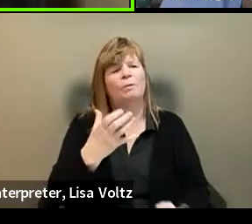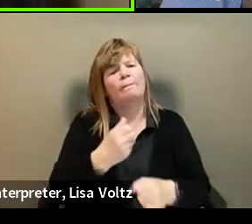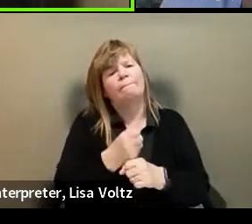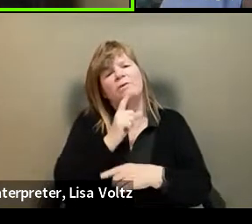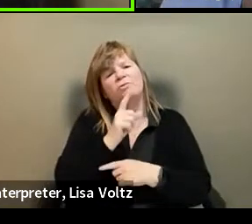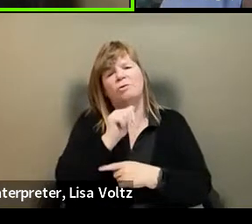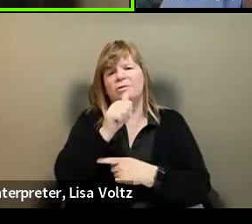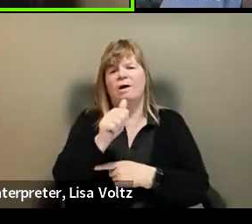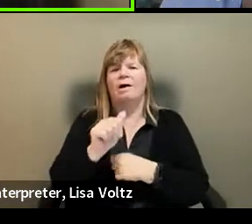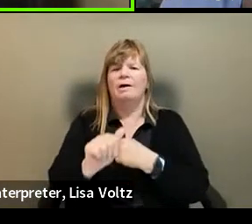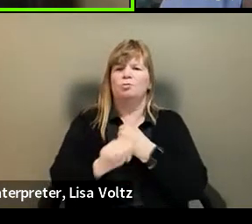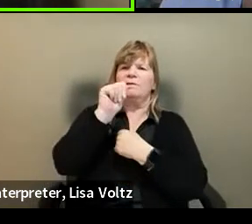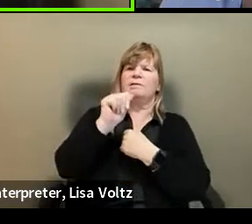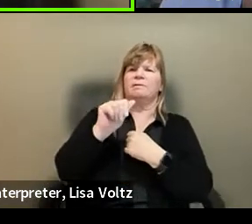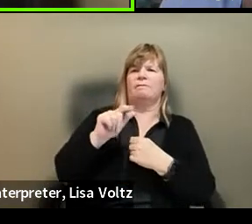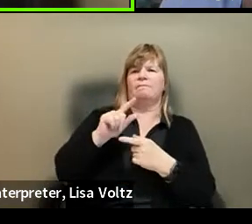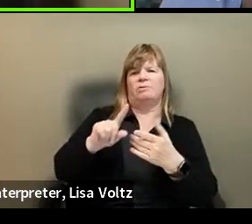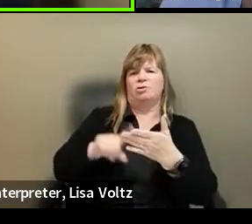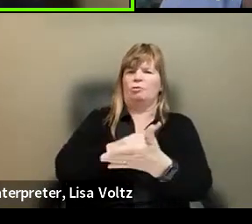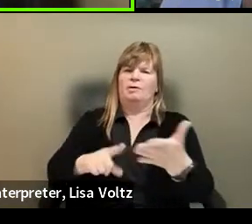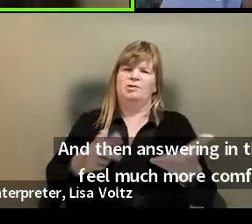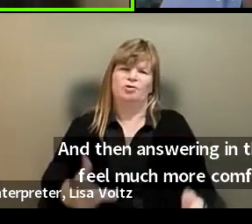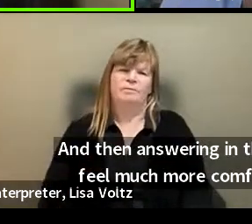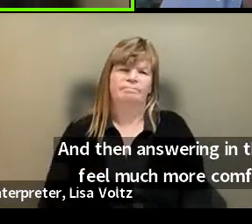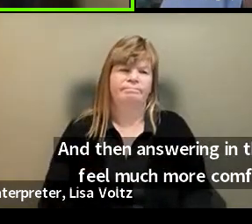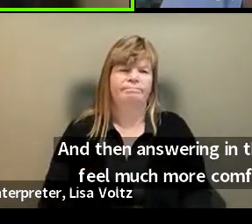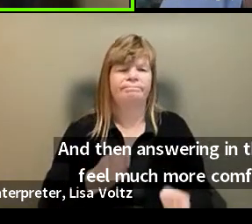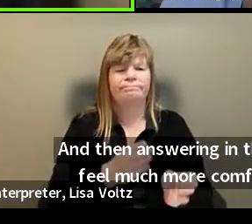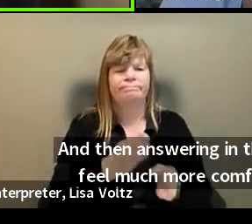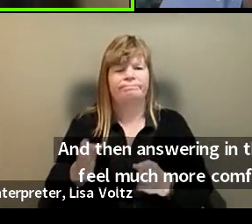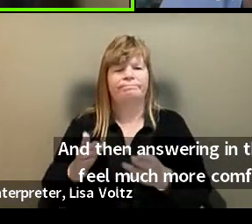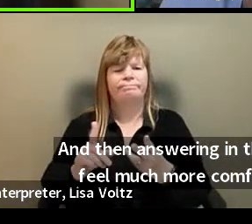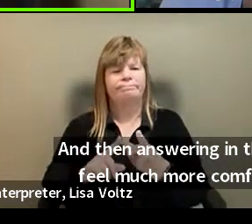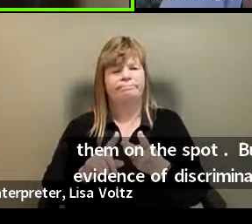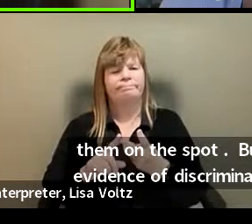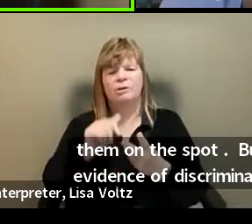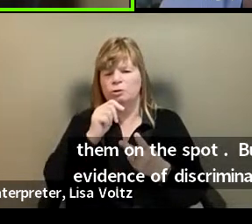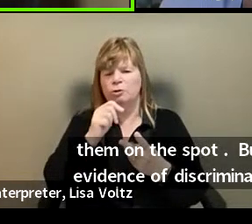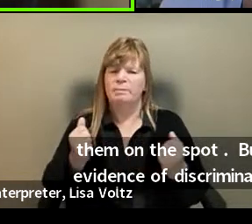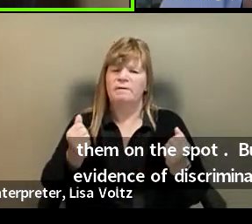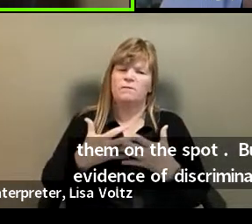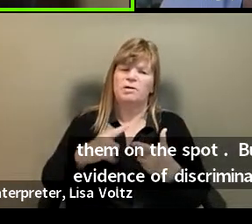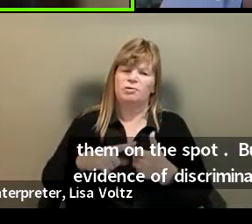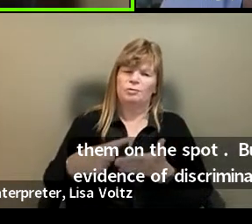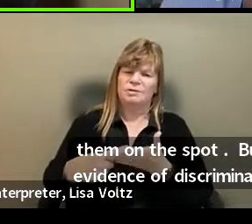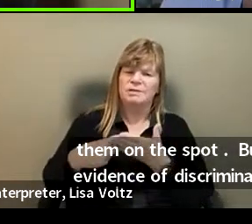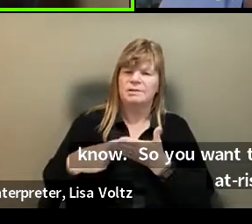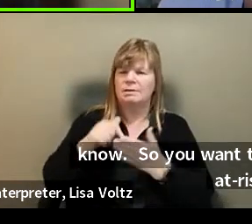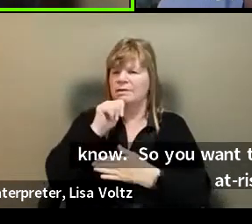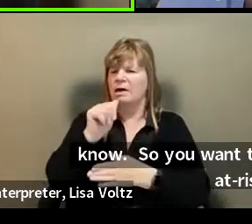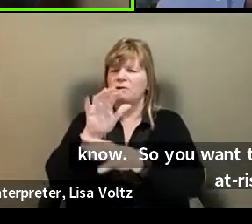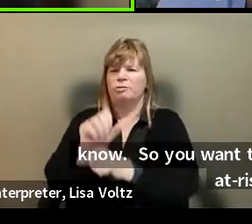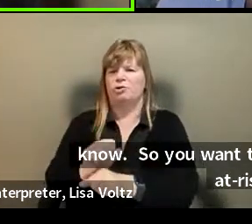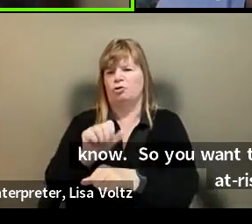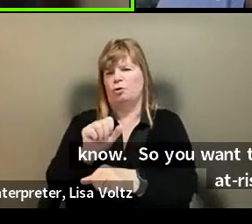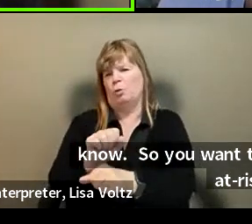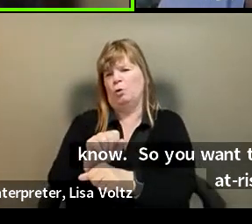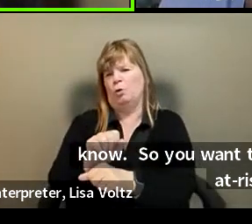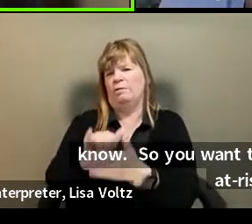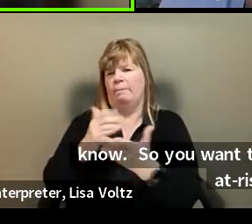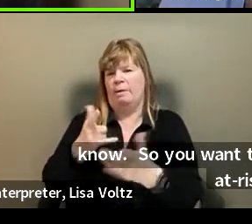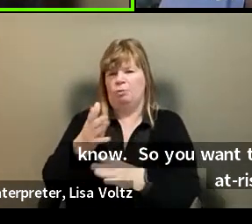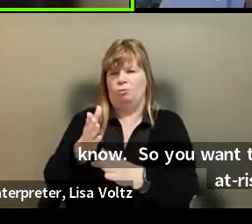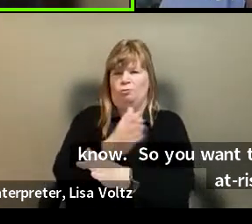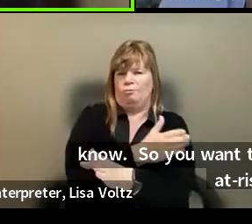not at risk of, uh, discrimination. The other thing I would say is don't be scared to talk about the non-traditional work that you might've been doing.